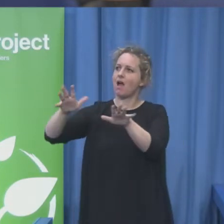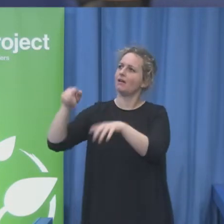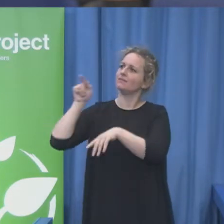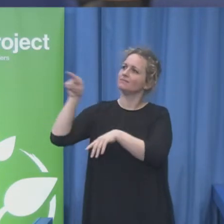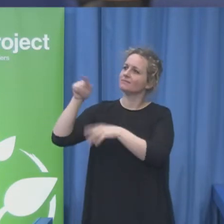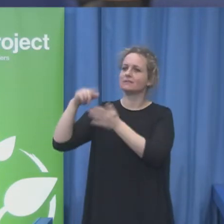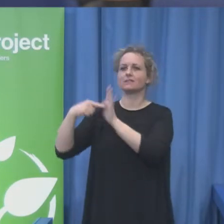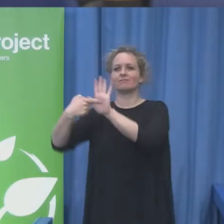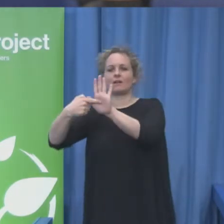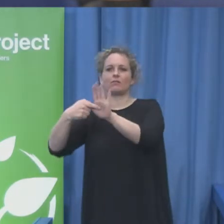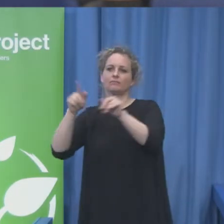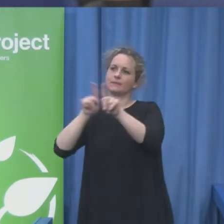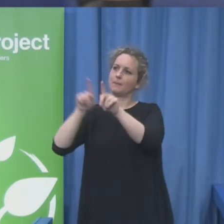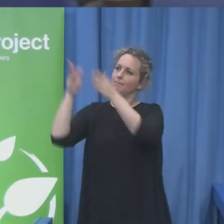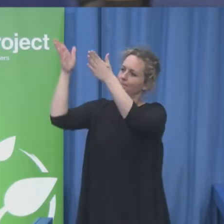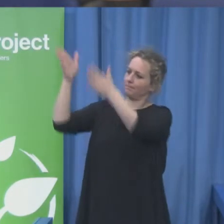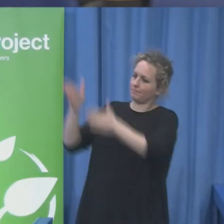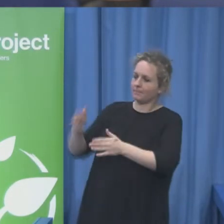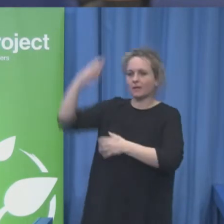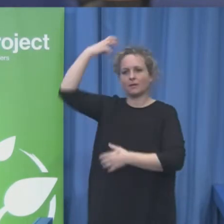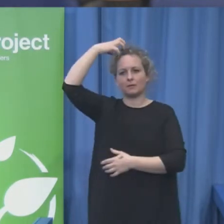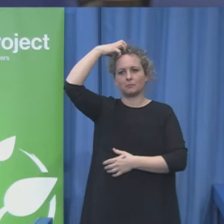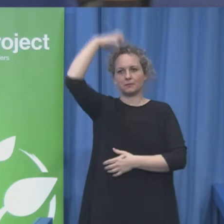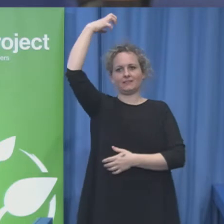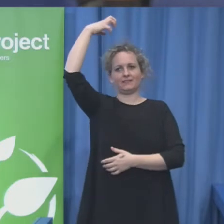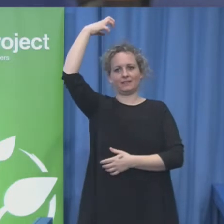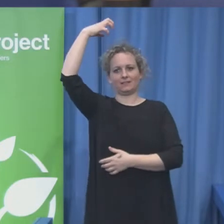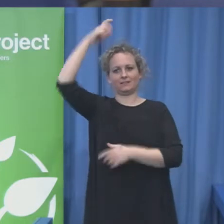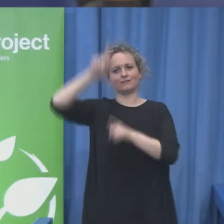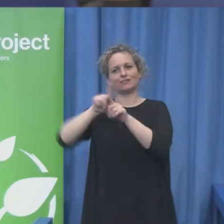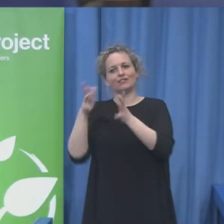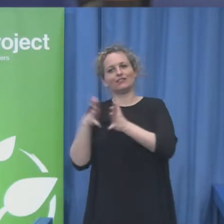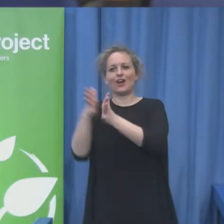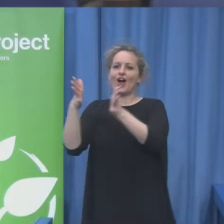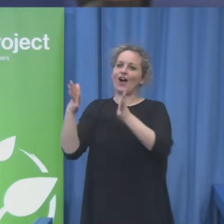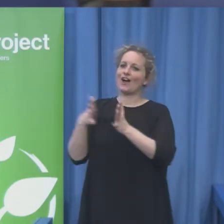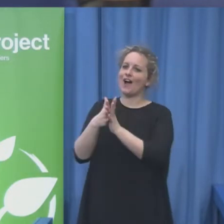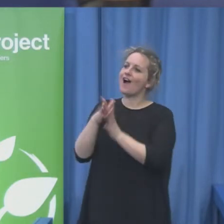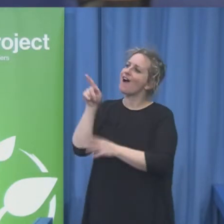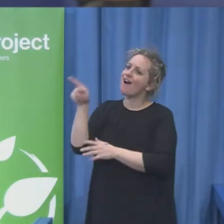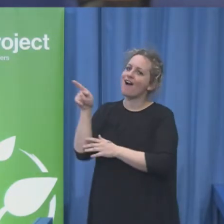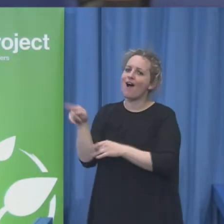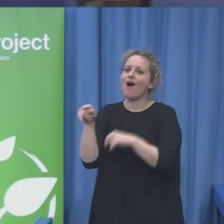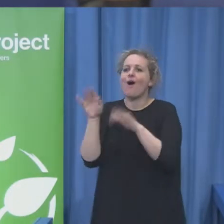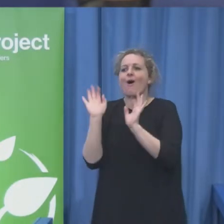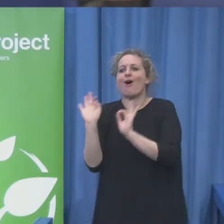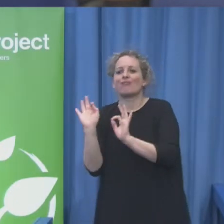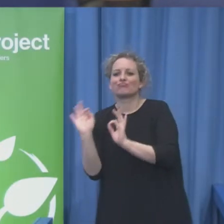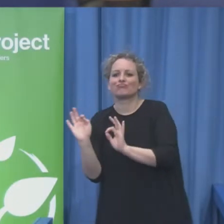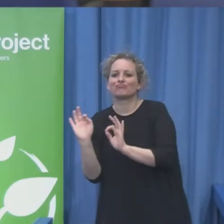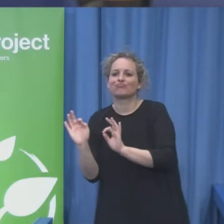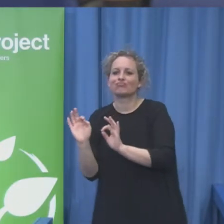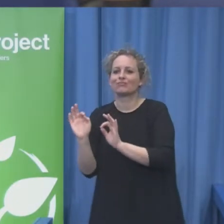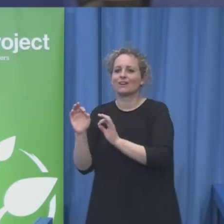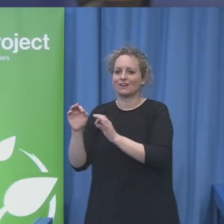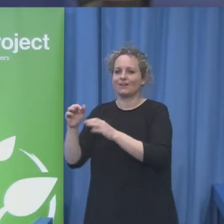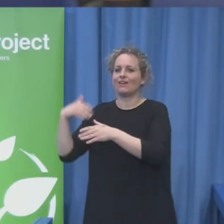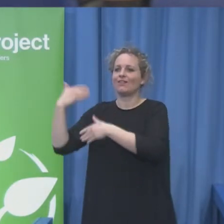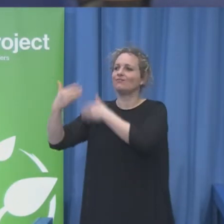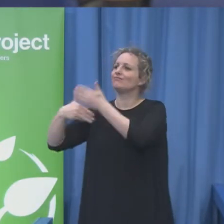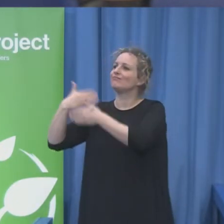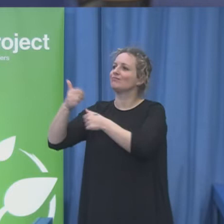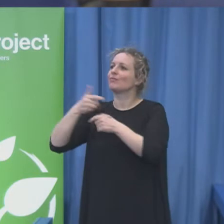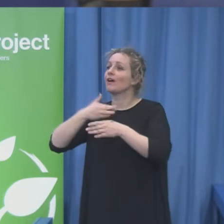hope instead of the story of abled people that the services are